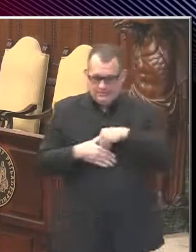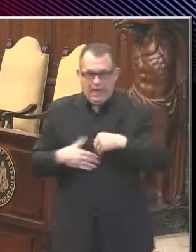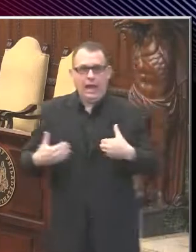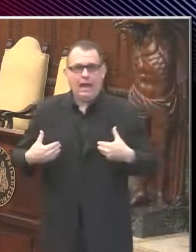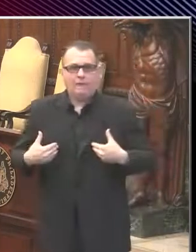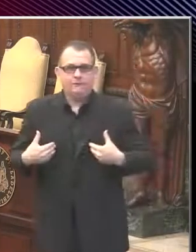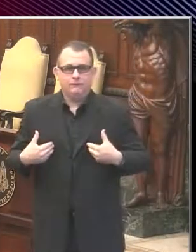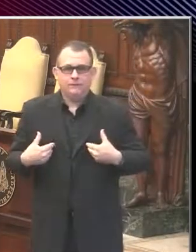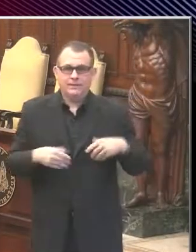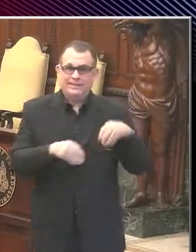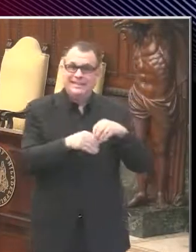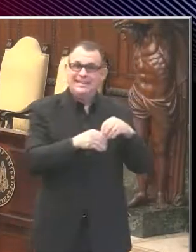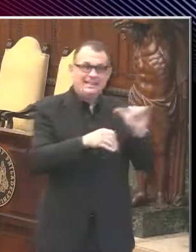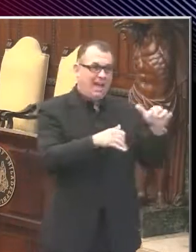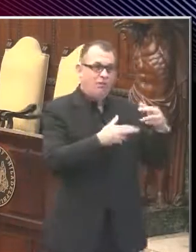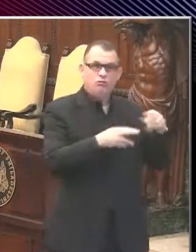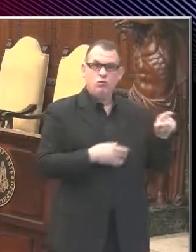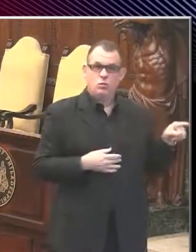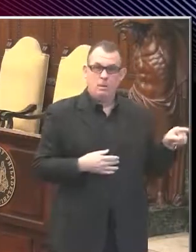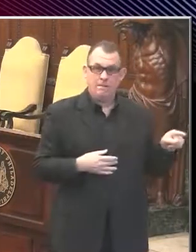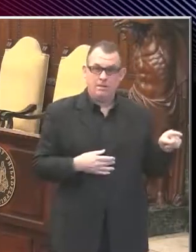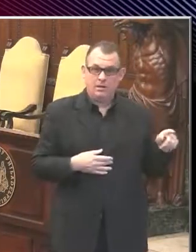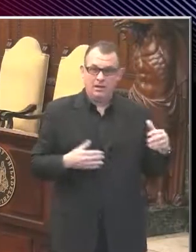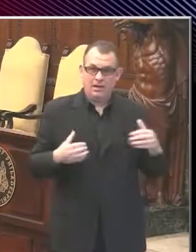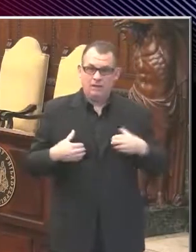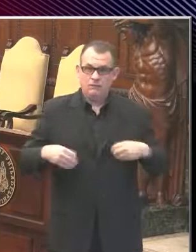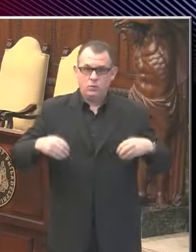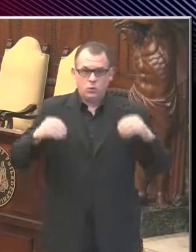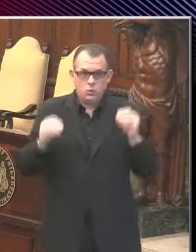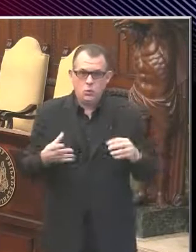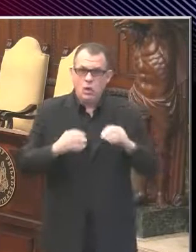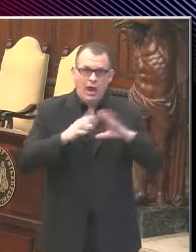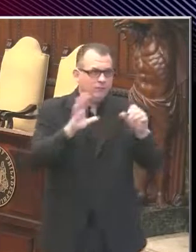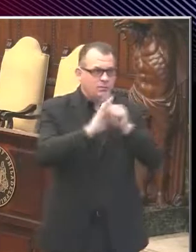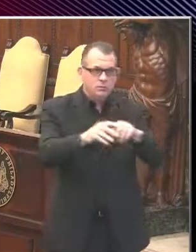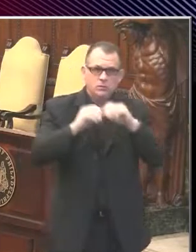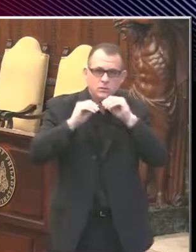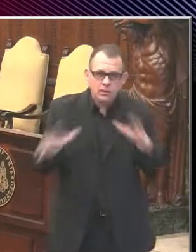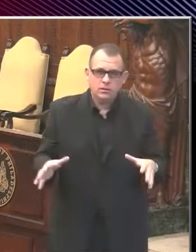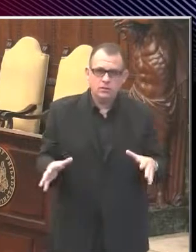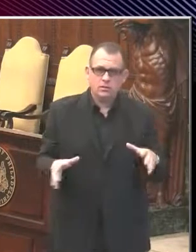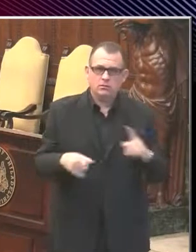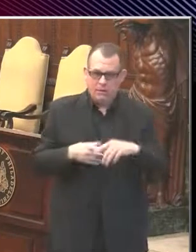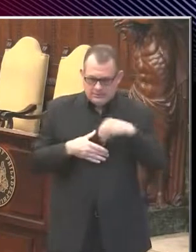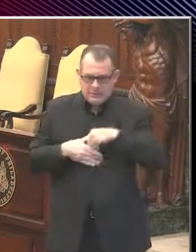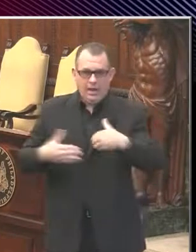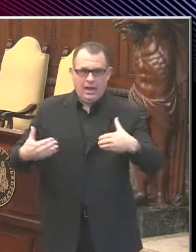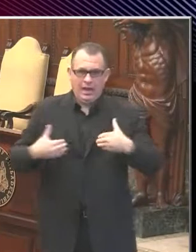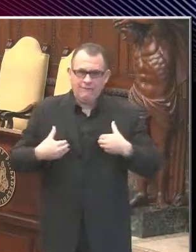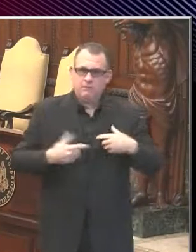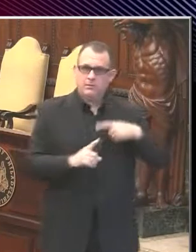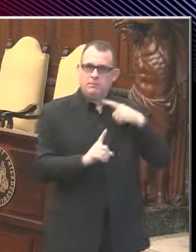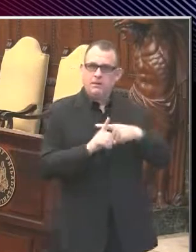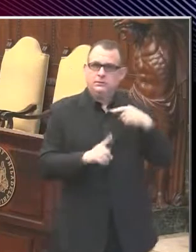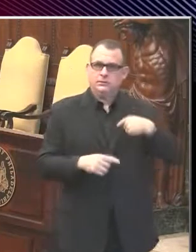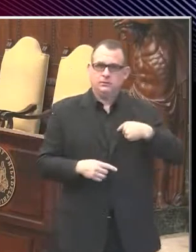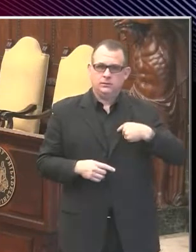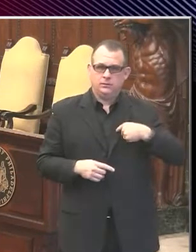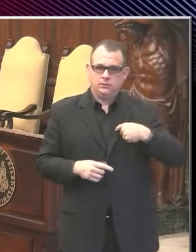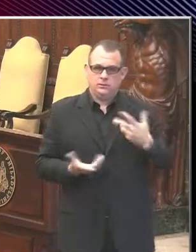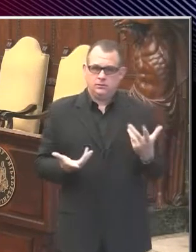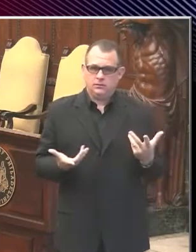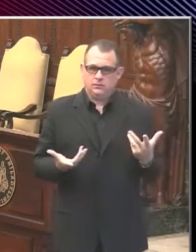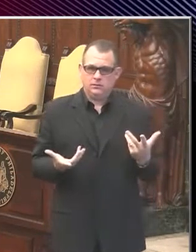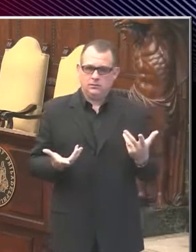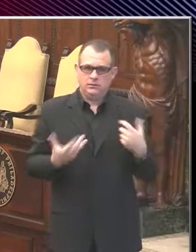they didn't have any obvious symptoms, but did test positive. They were actually transmitting SARS-CoV-19